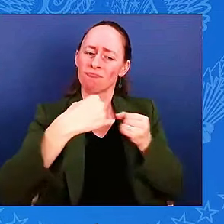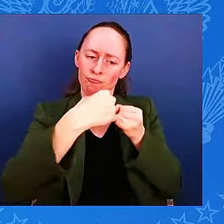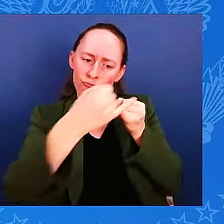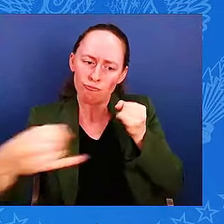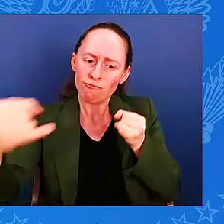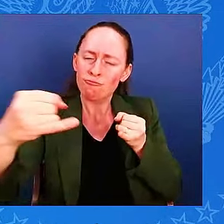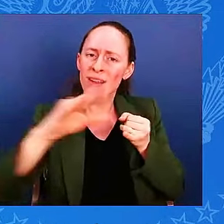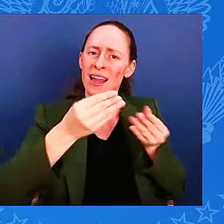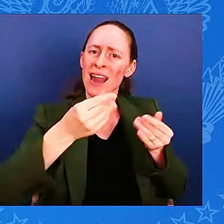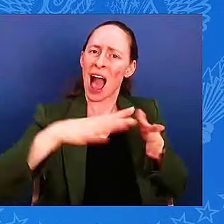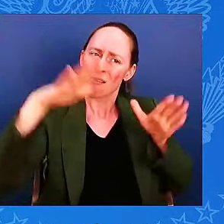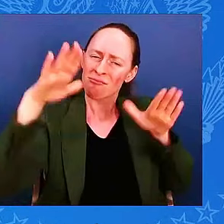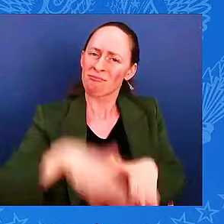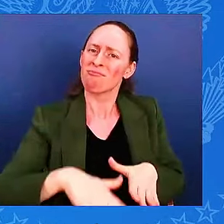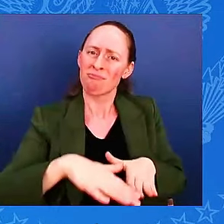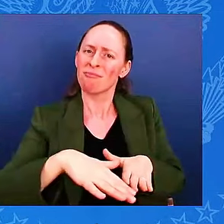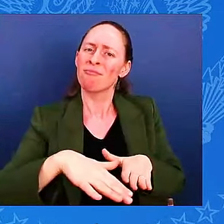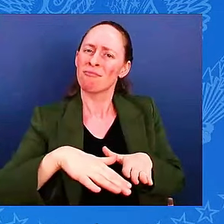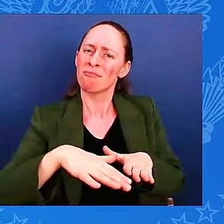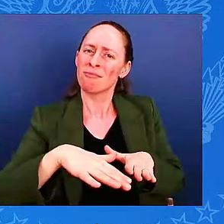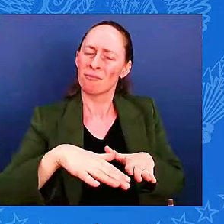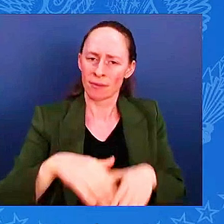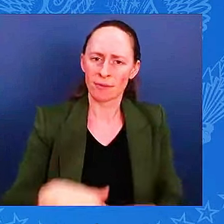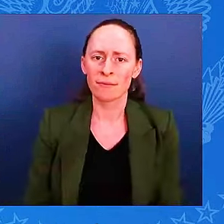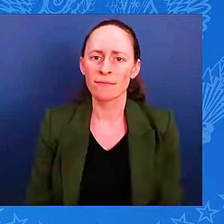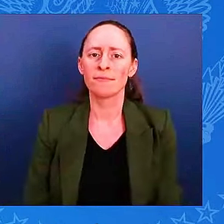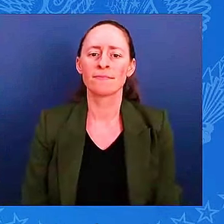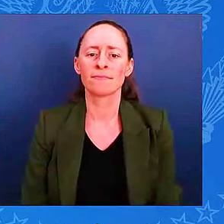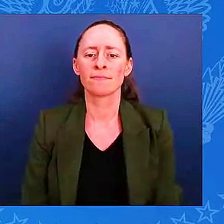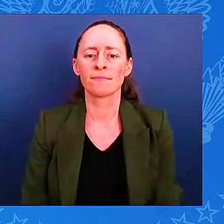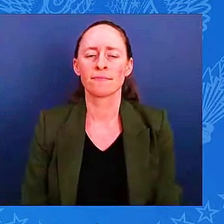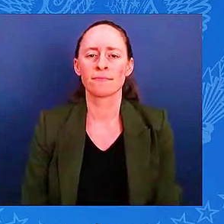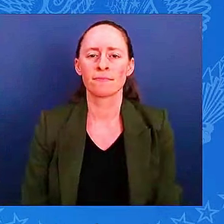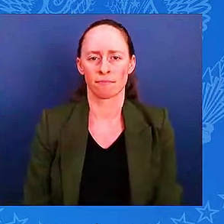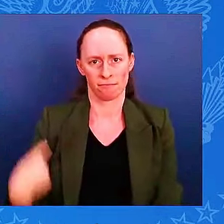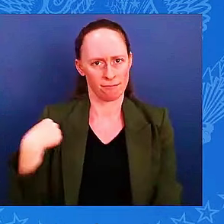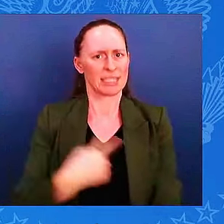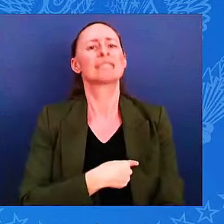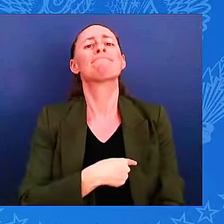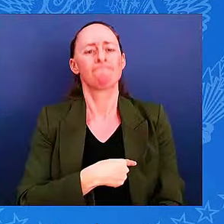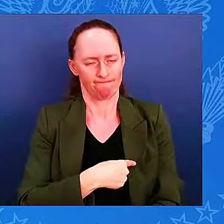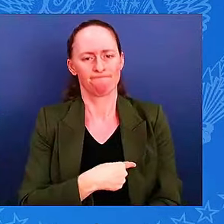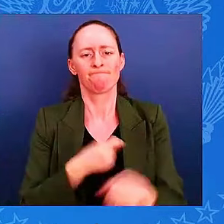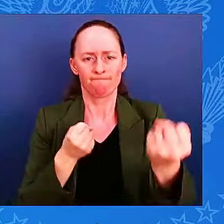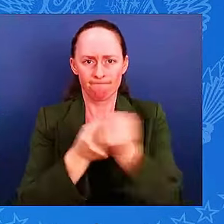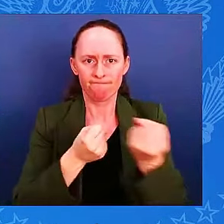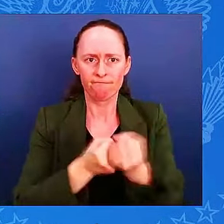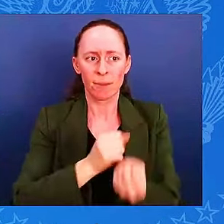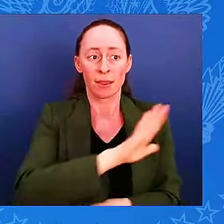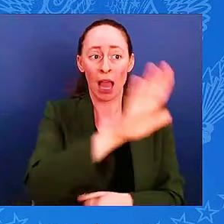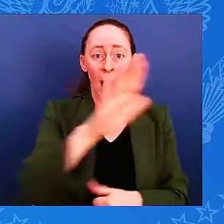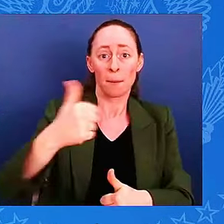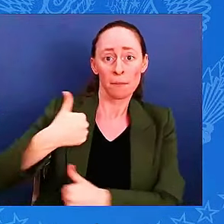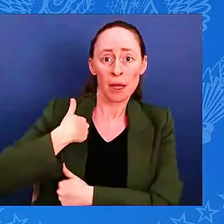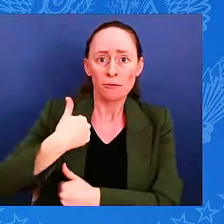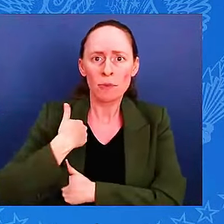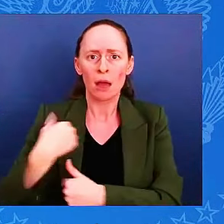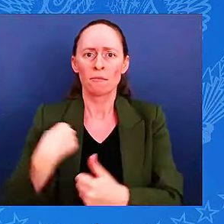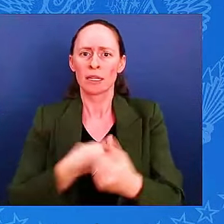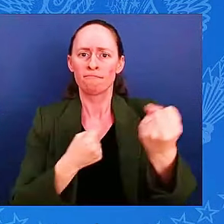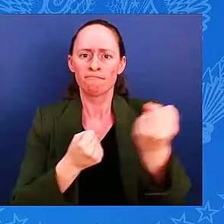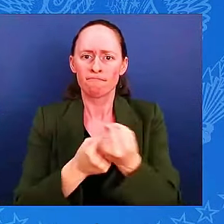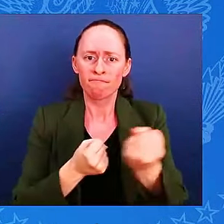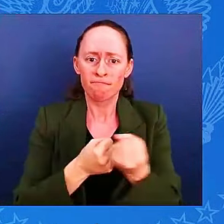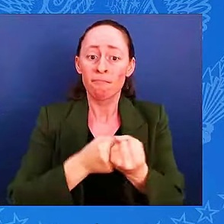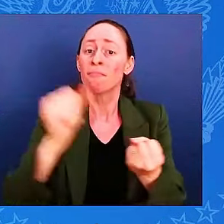And our commitment goes far beyond military aid. We're providing help for communities on the front line, help for energy